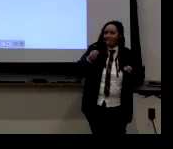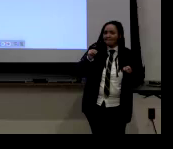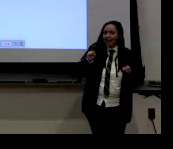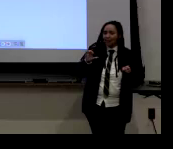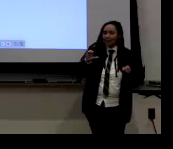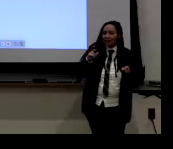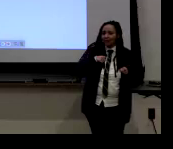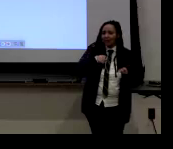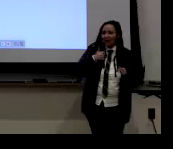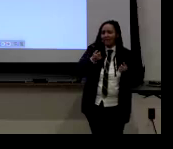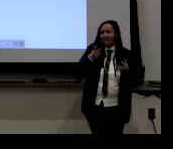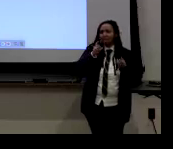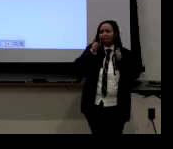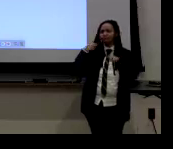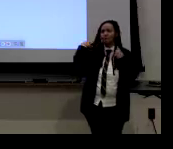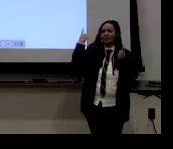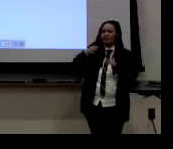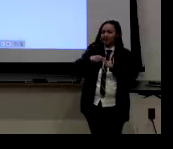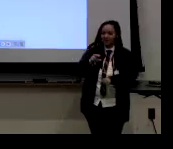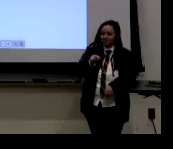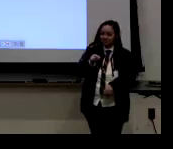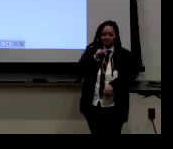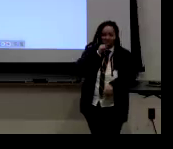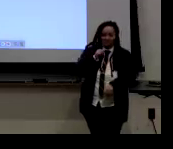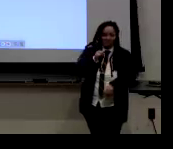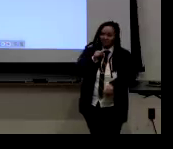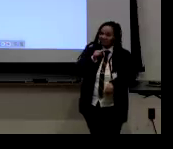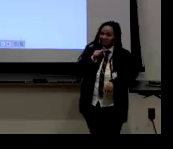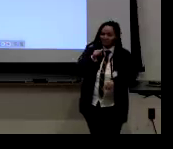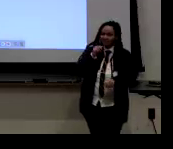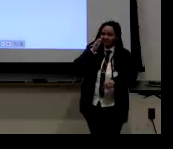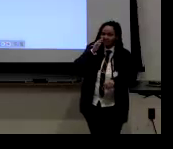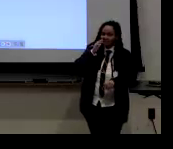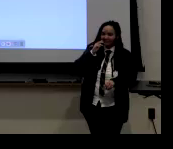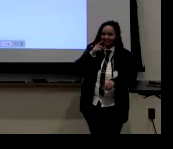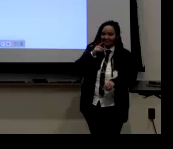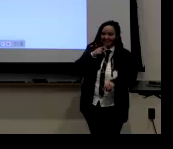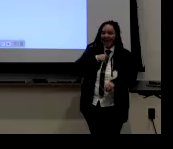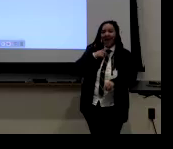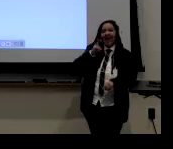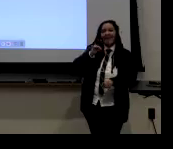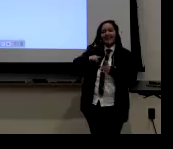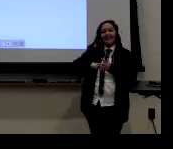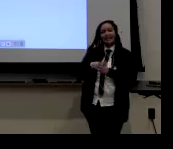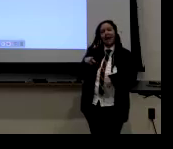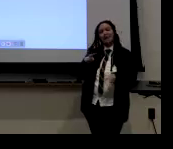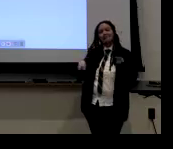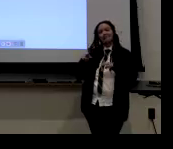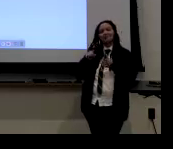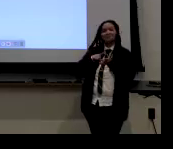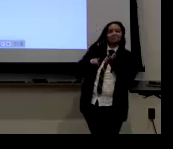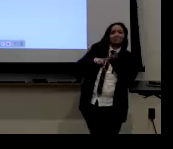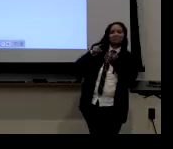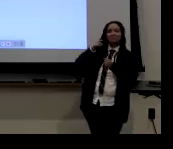That's why I can't say that, you know, I can't, but I really can't say that the masculinity has changed a lot over